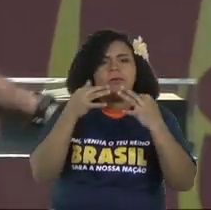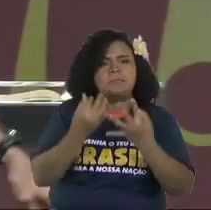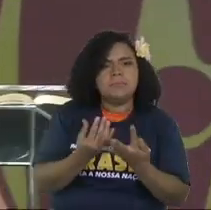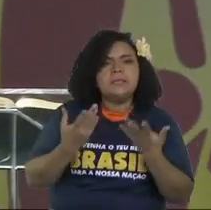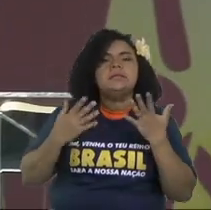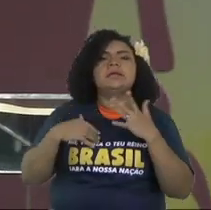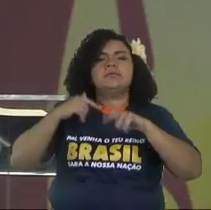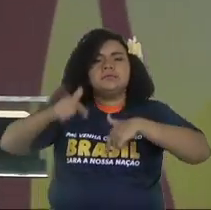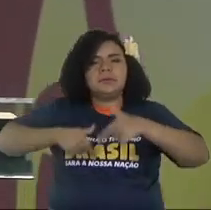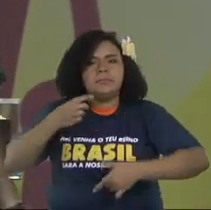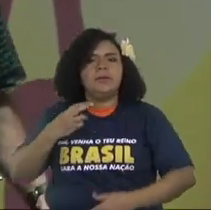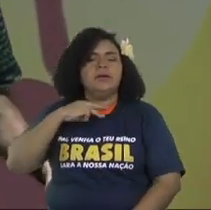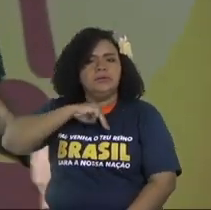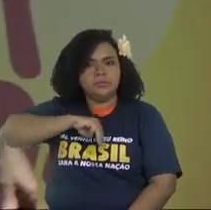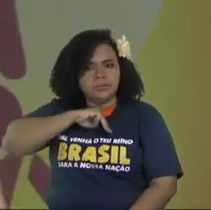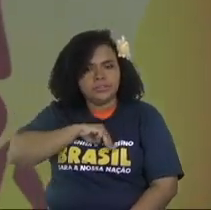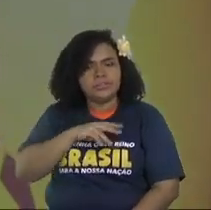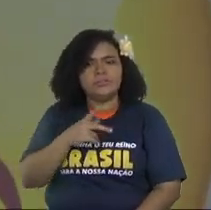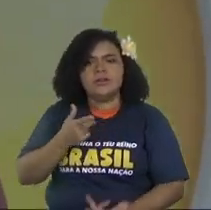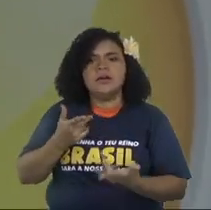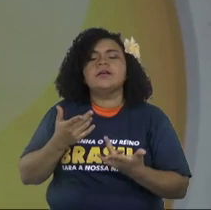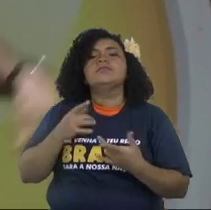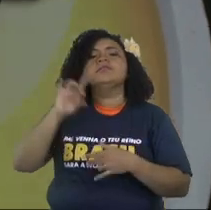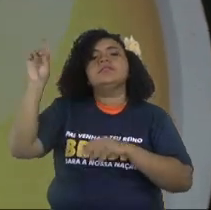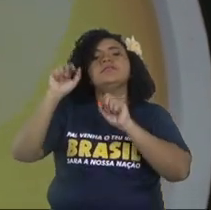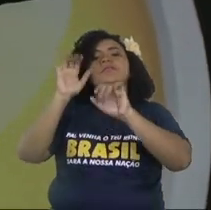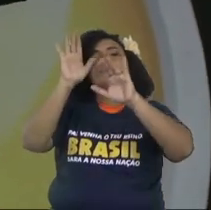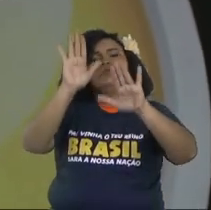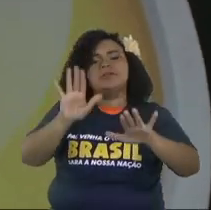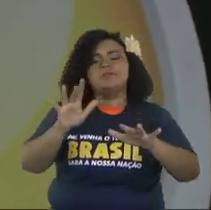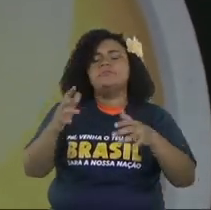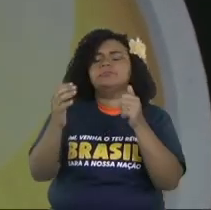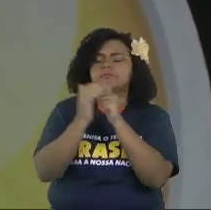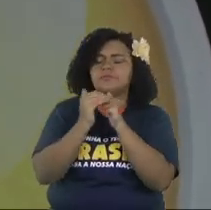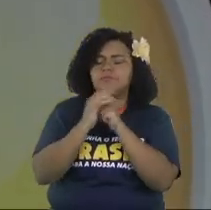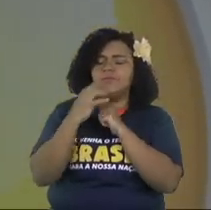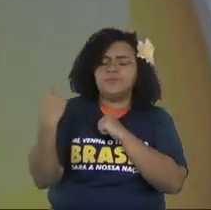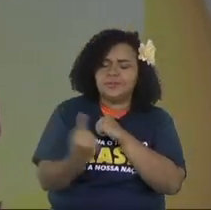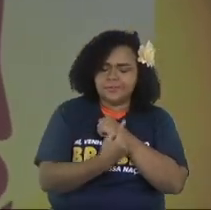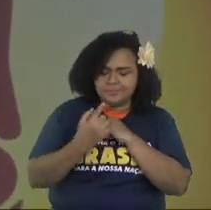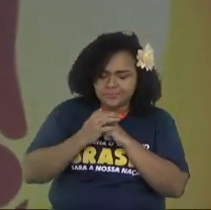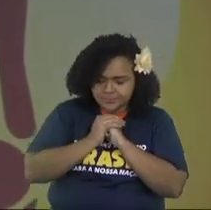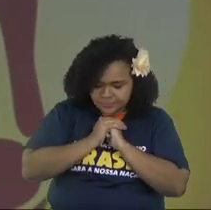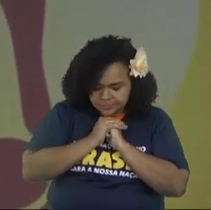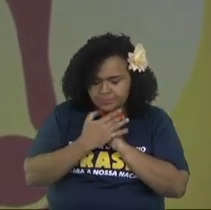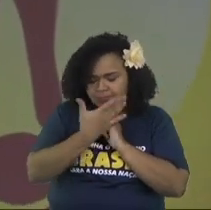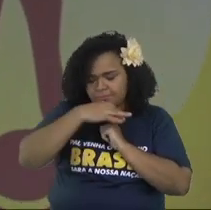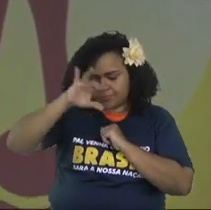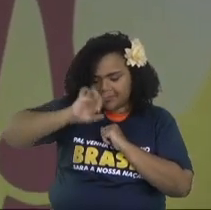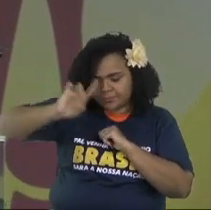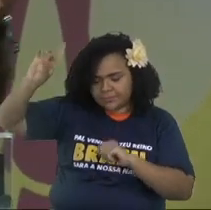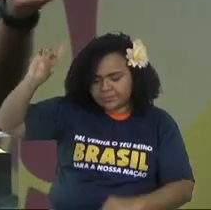and whatever you go apply those things and you will prosper let's pray father